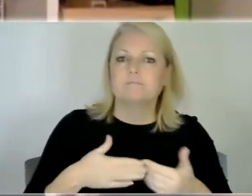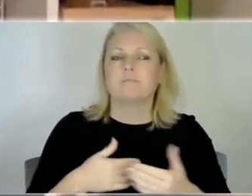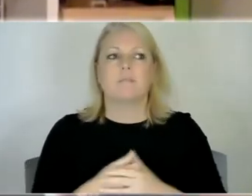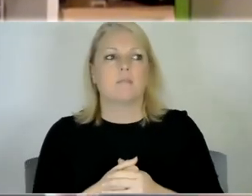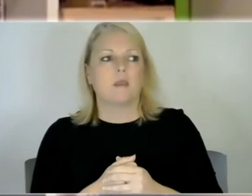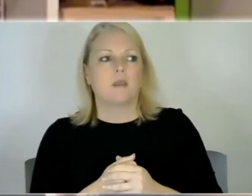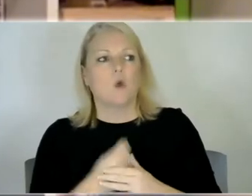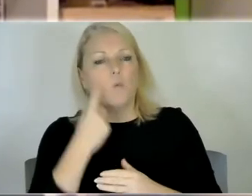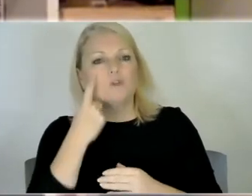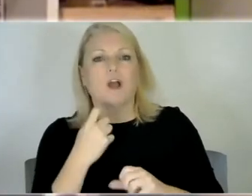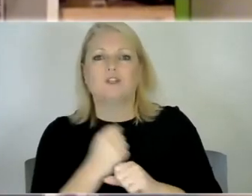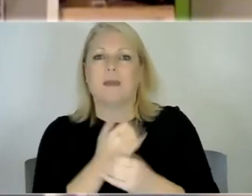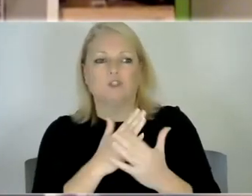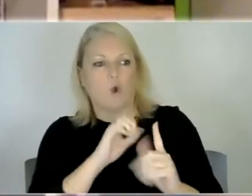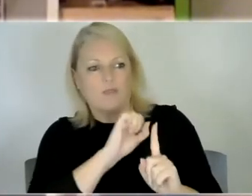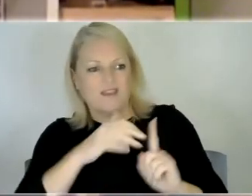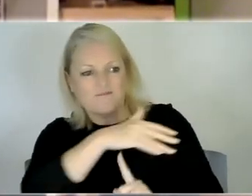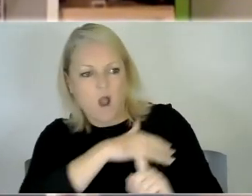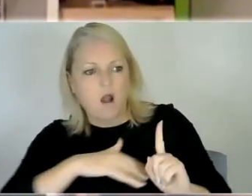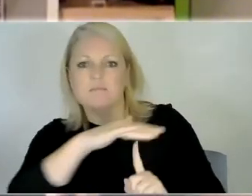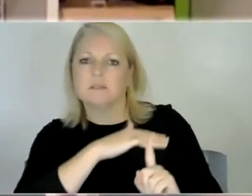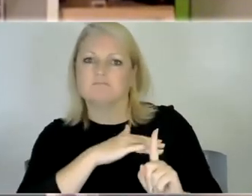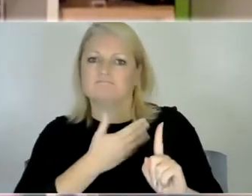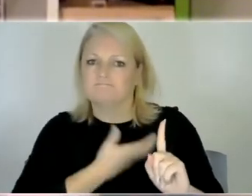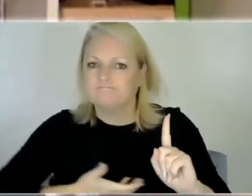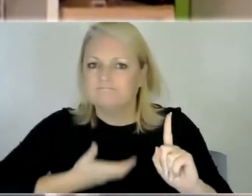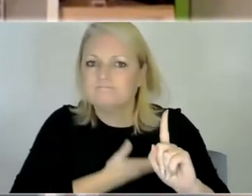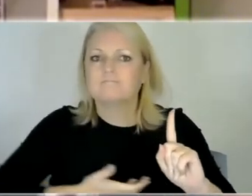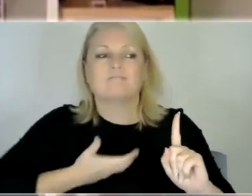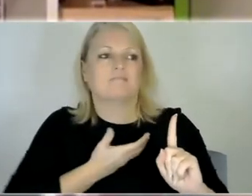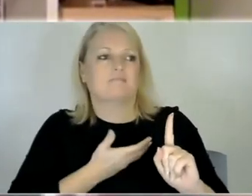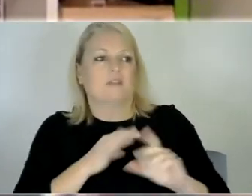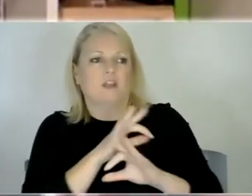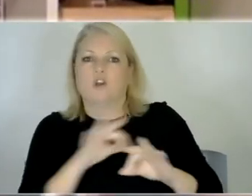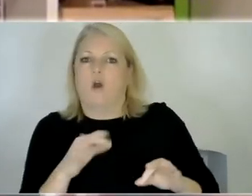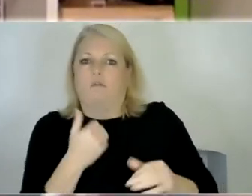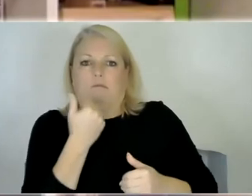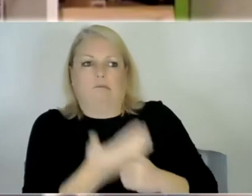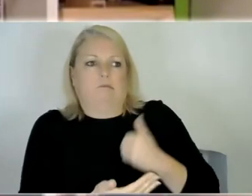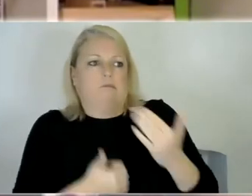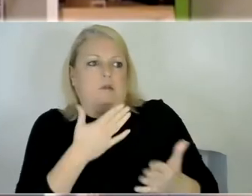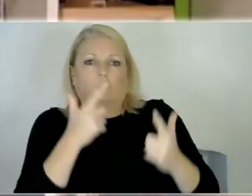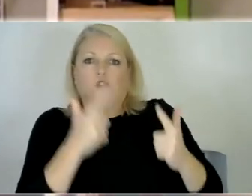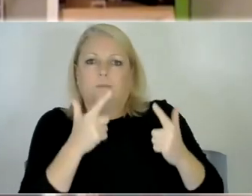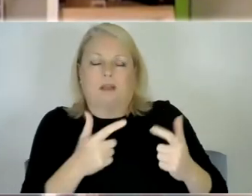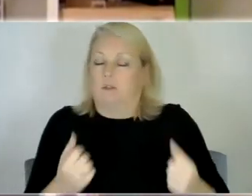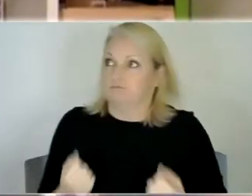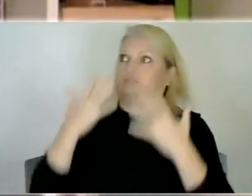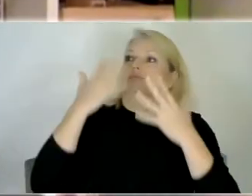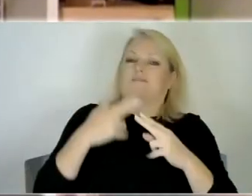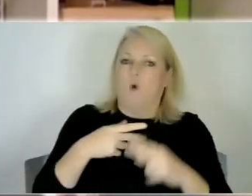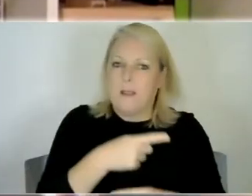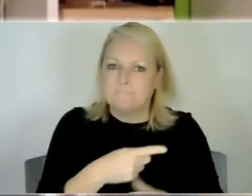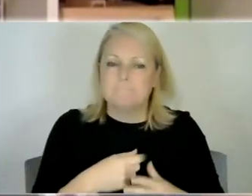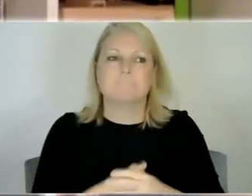environment not stretching too far not uh exposing too much that could be overwhelming and if you do that he's a